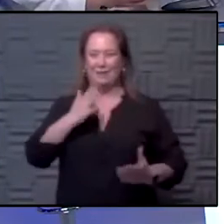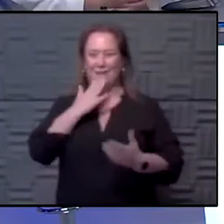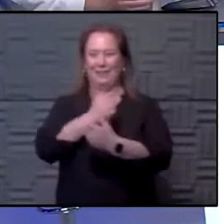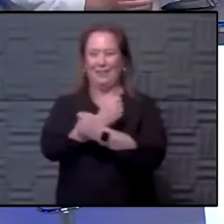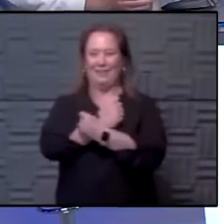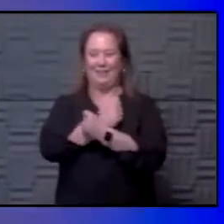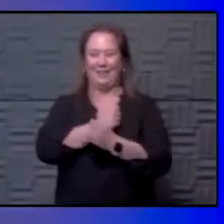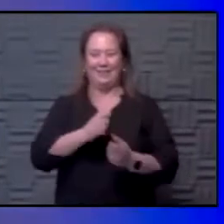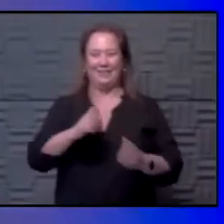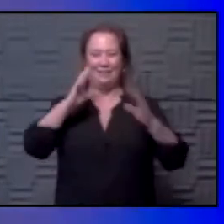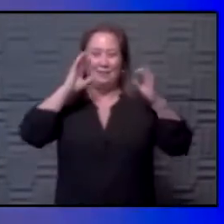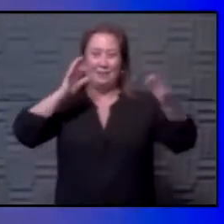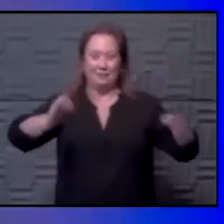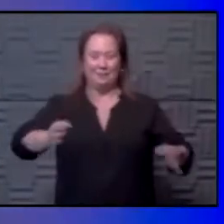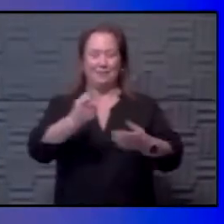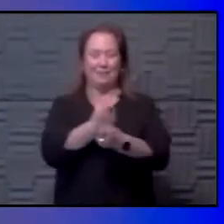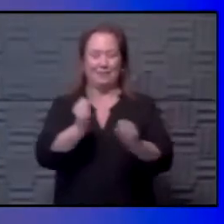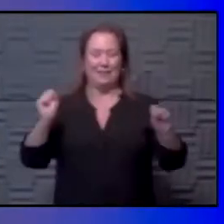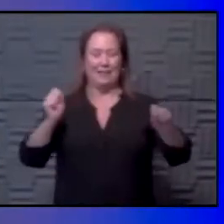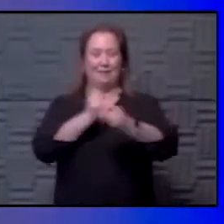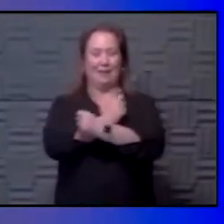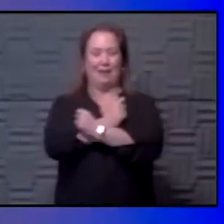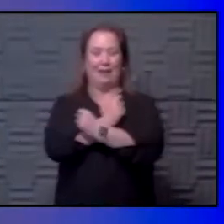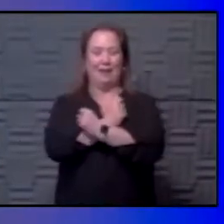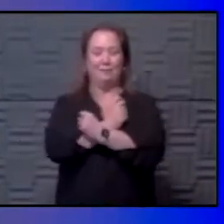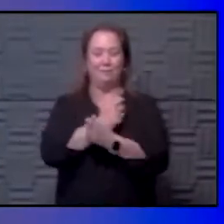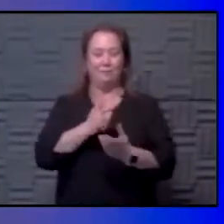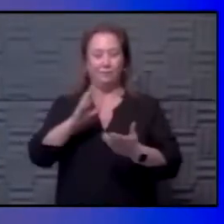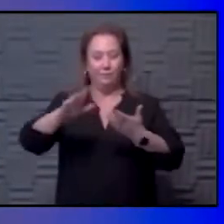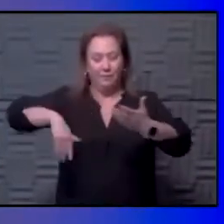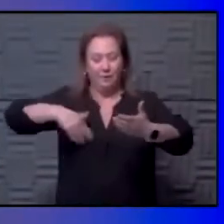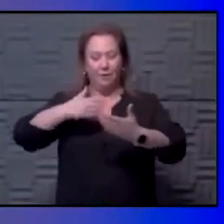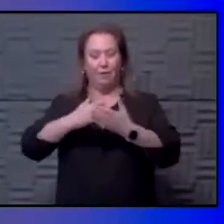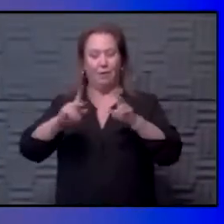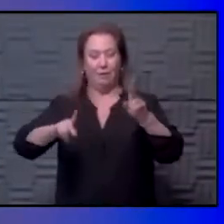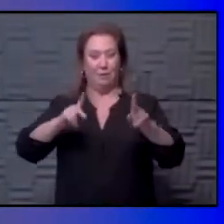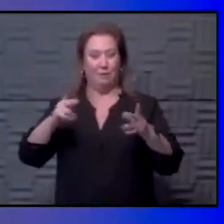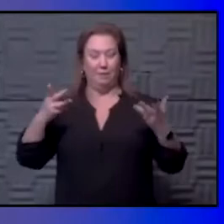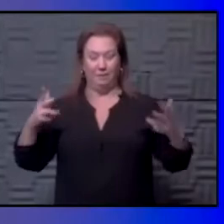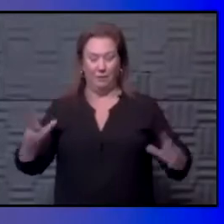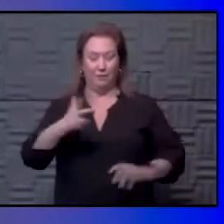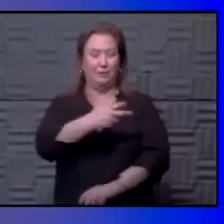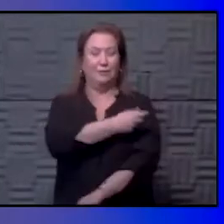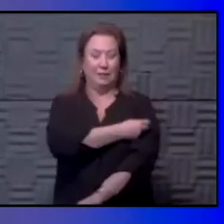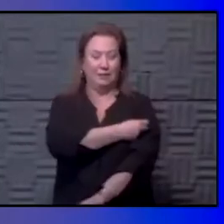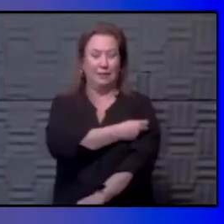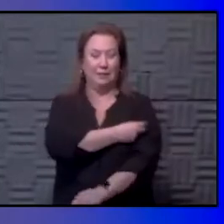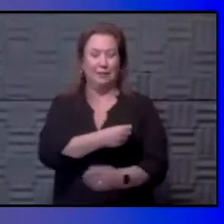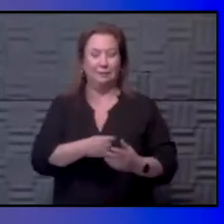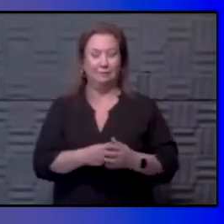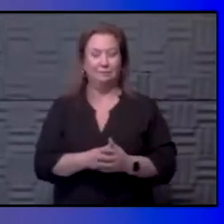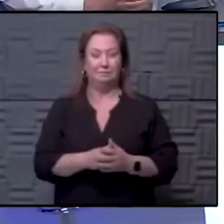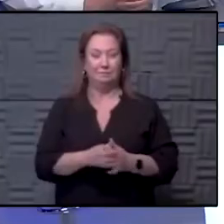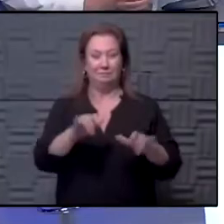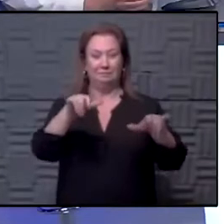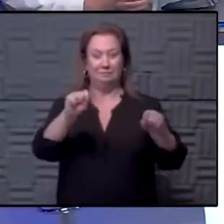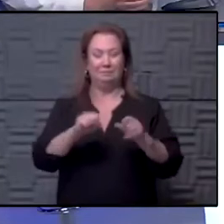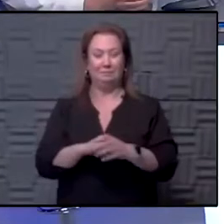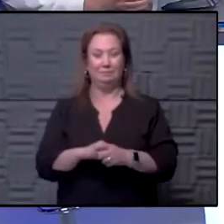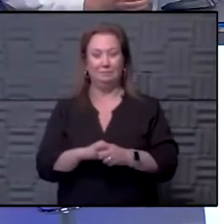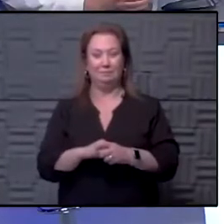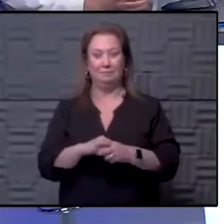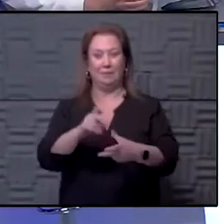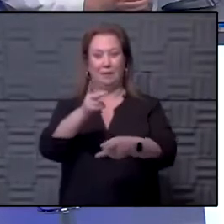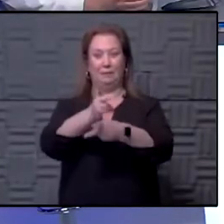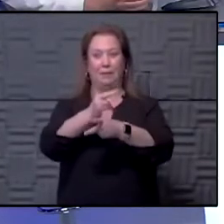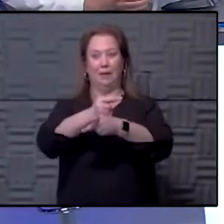We've determined that hugs are safe. And especially if all parties are vaccinated, I think, yeah. Yeah, I do, too. Just be